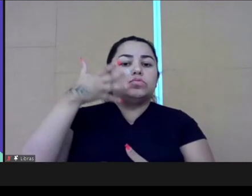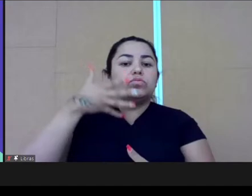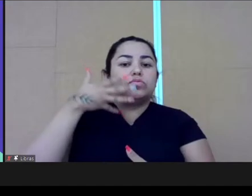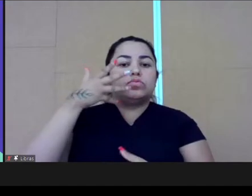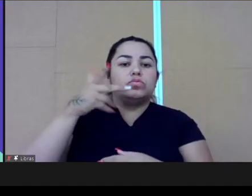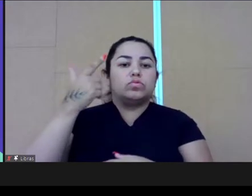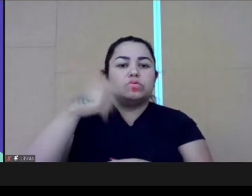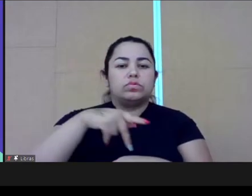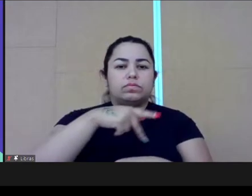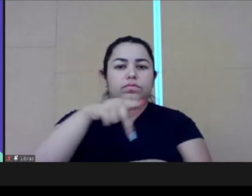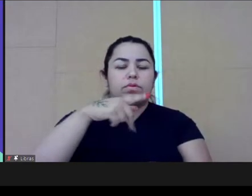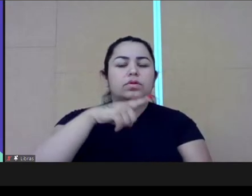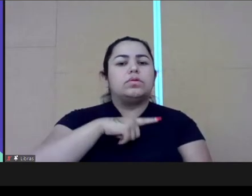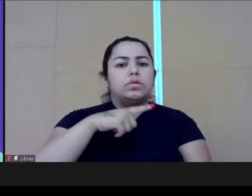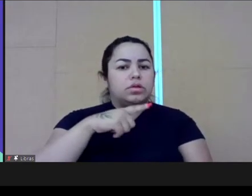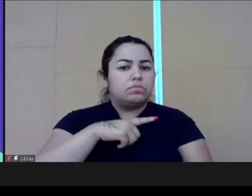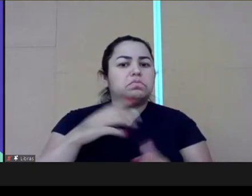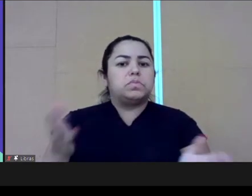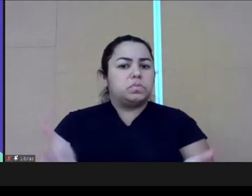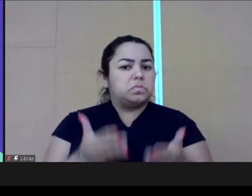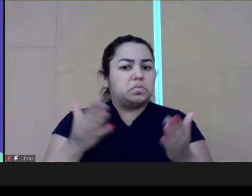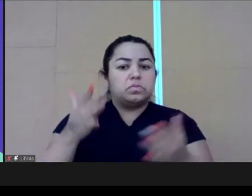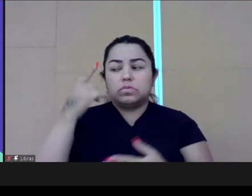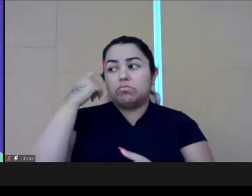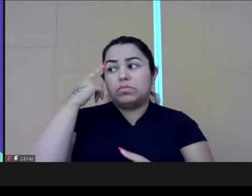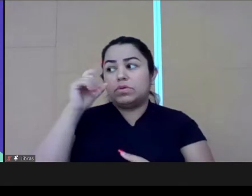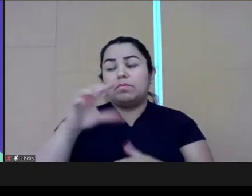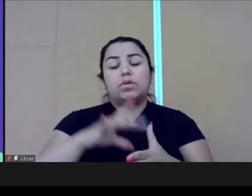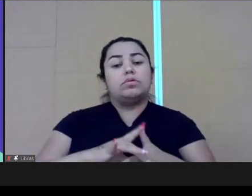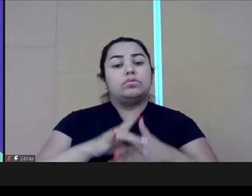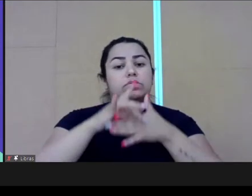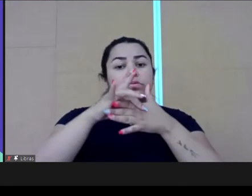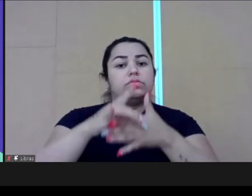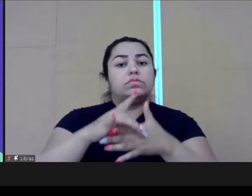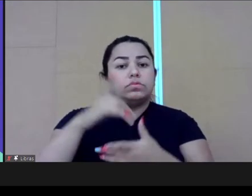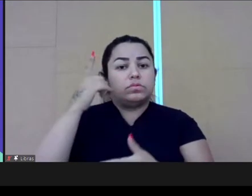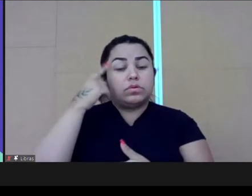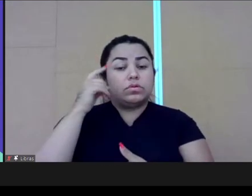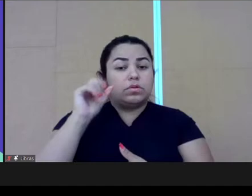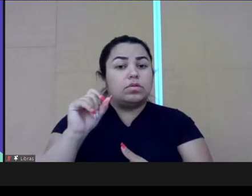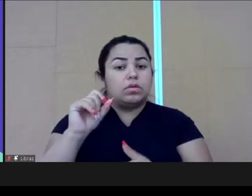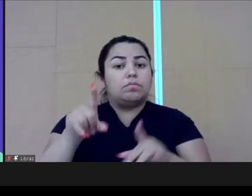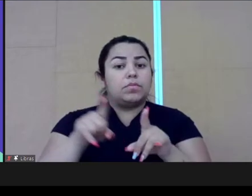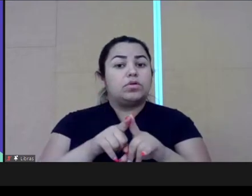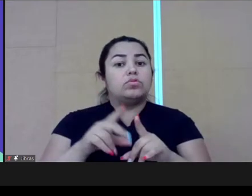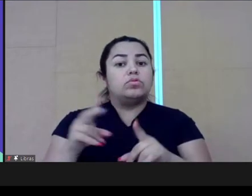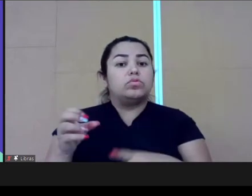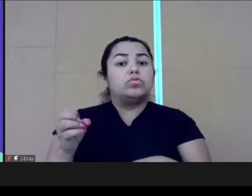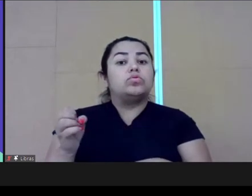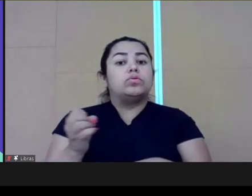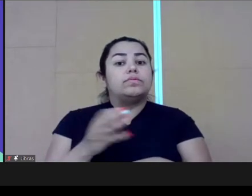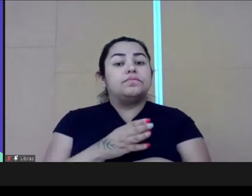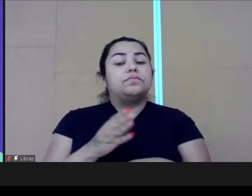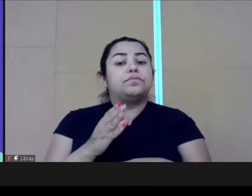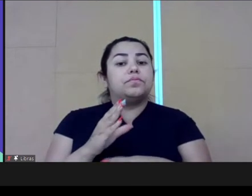speakers, we do have these initiatives in Brazil to think of these medium leaderships to occupy these future